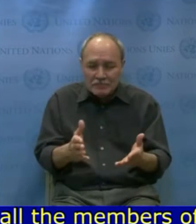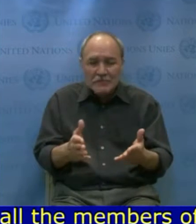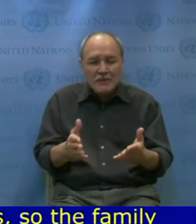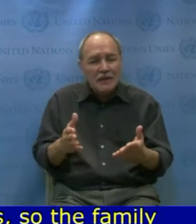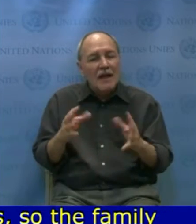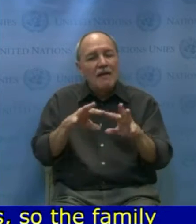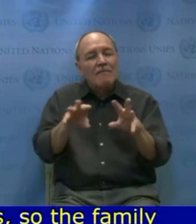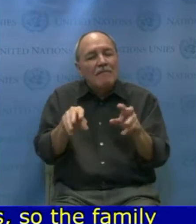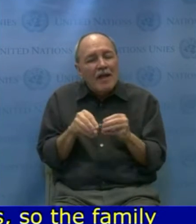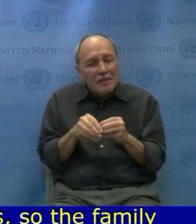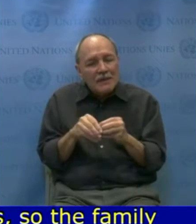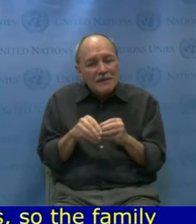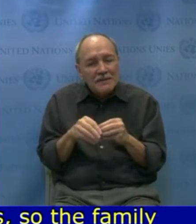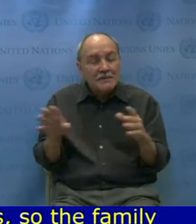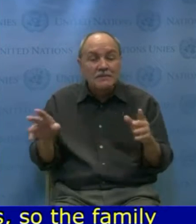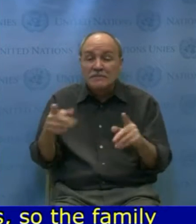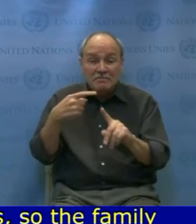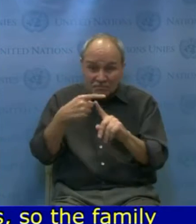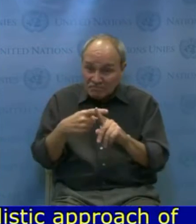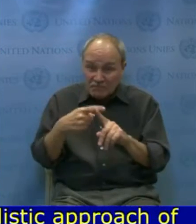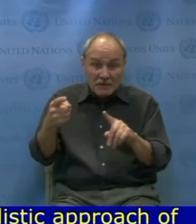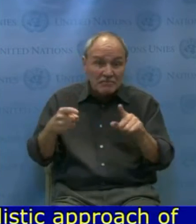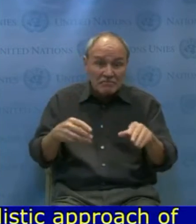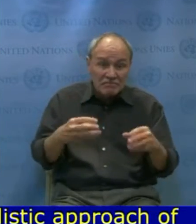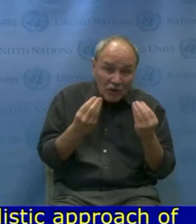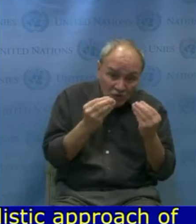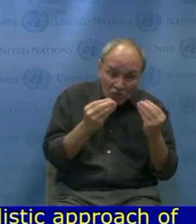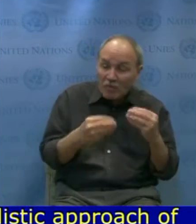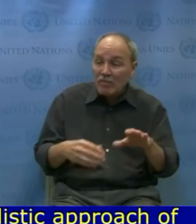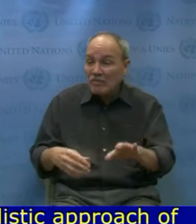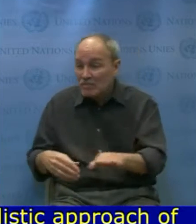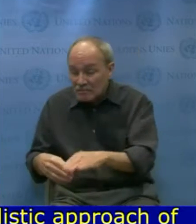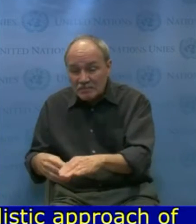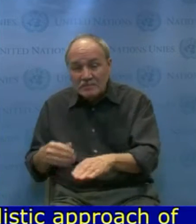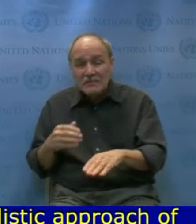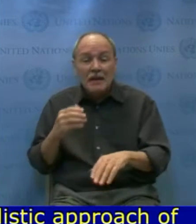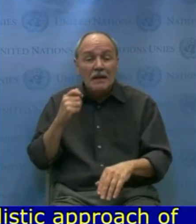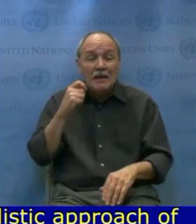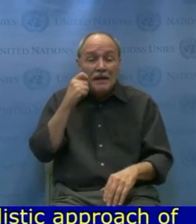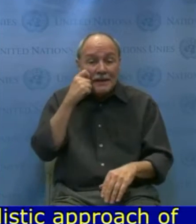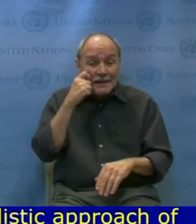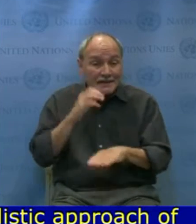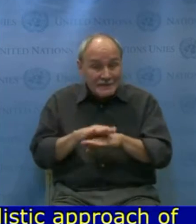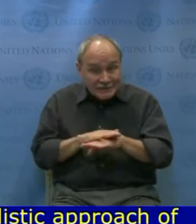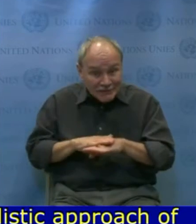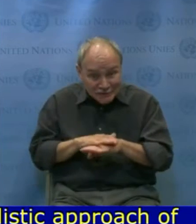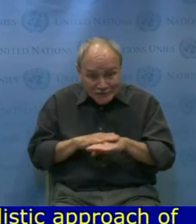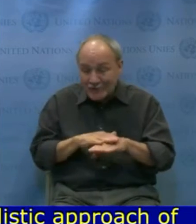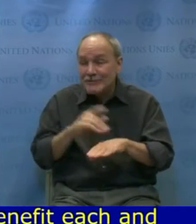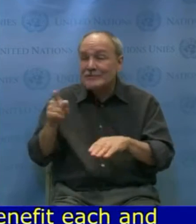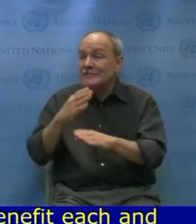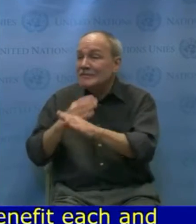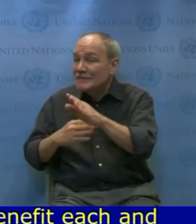as of older persons, parents, youth, indigenous people, and definitely persons with disabilities.